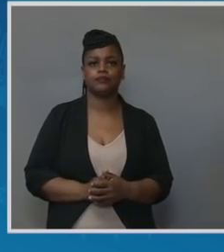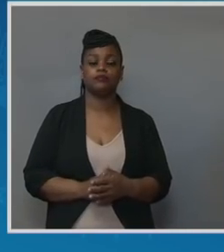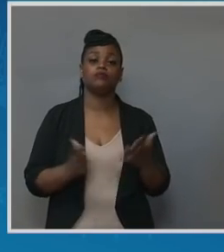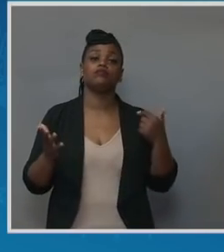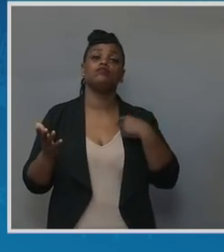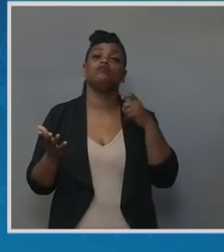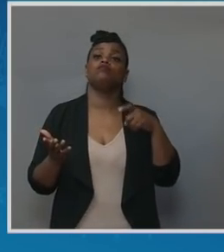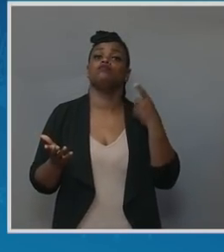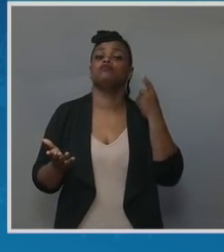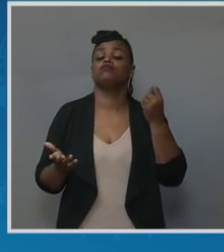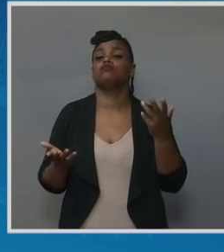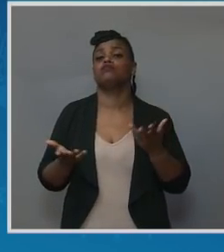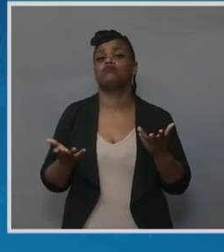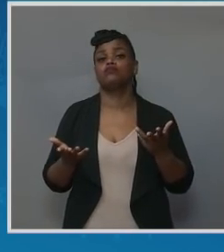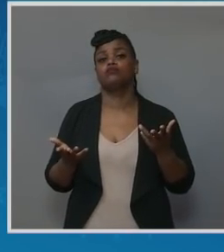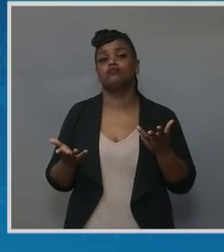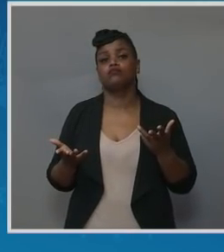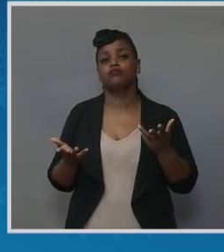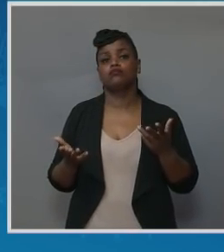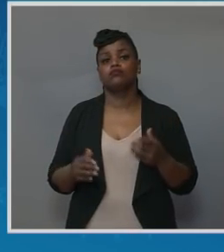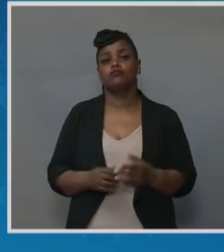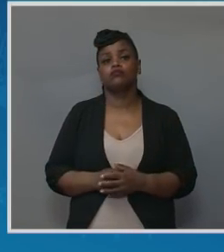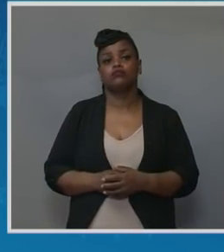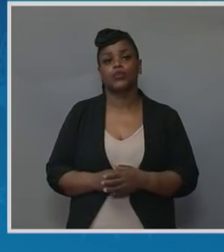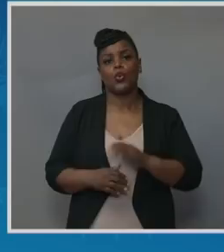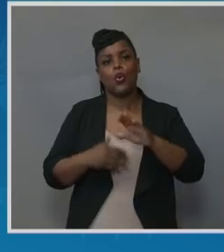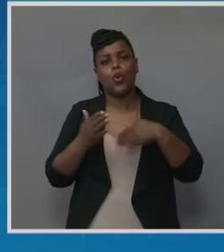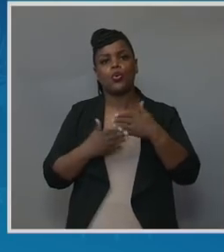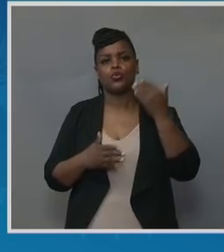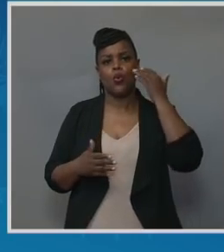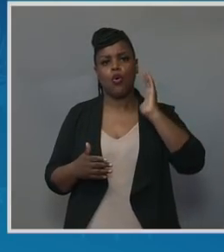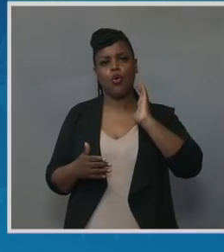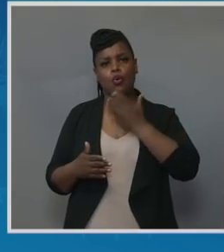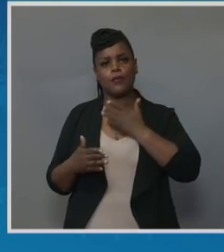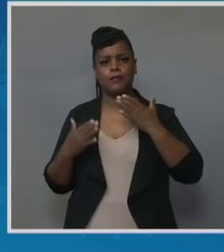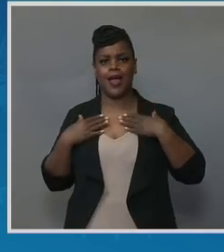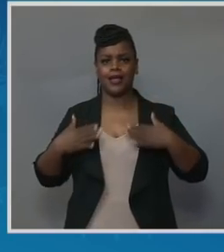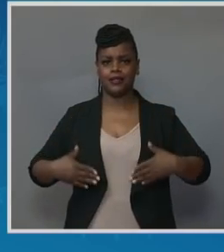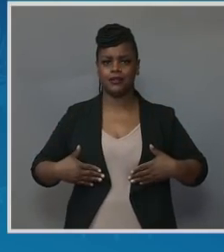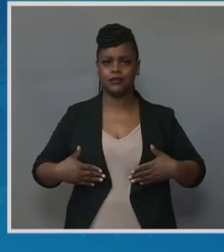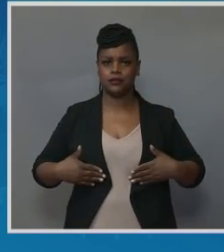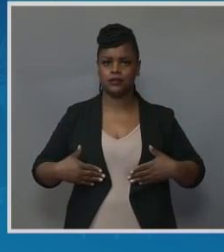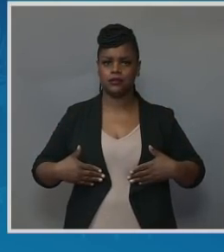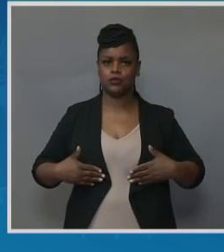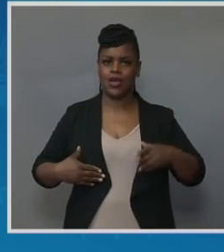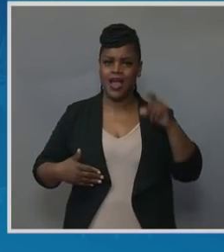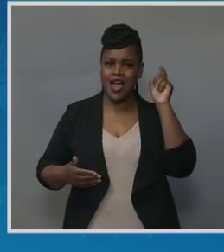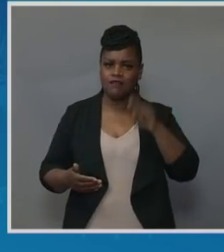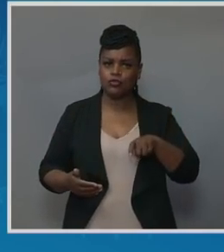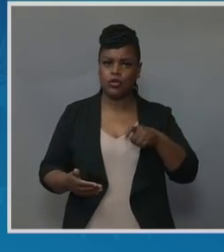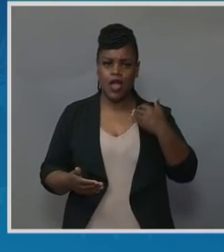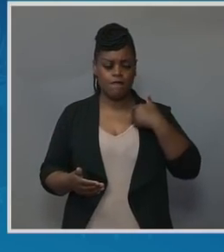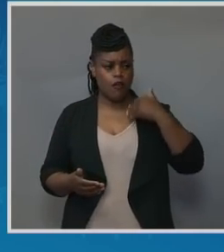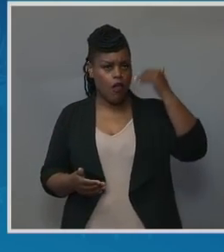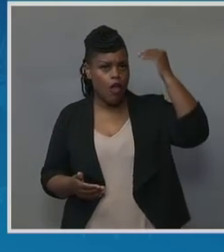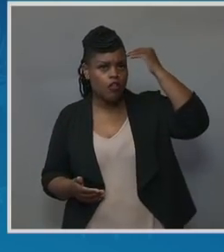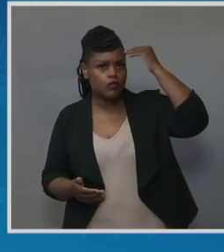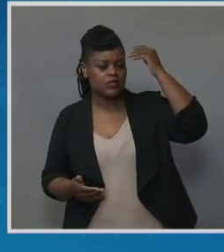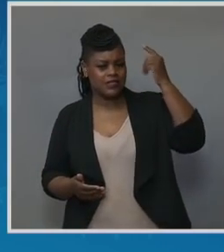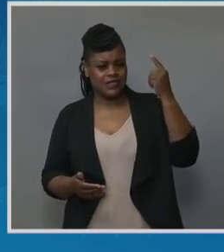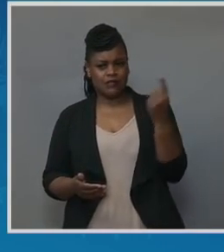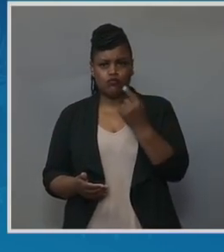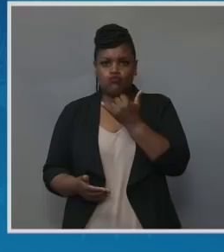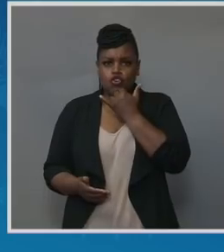all have biases, right? And the idea that we have to, we have to sort of acknowledge them, take a moment, and then change our